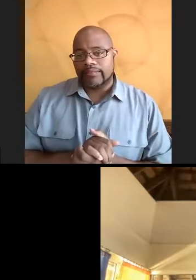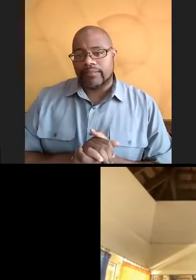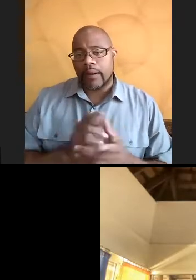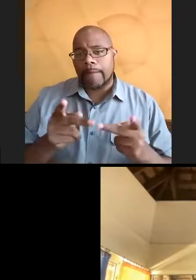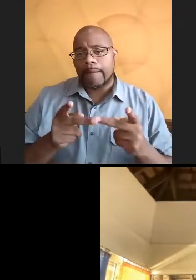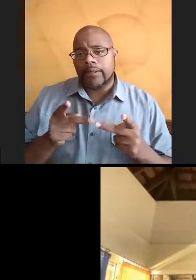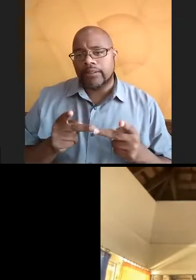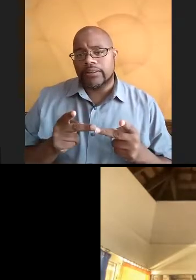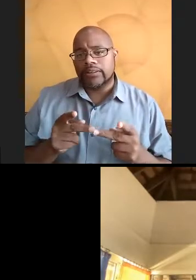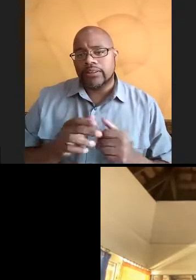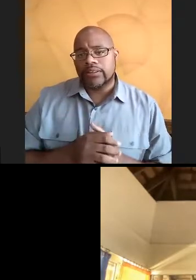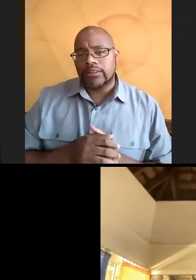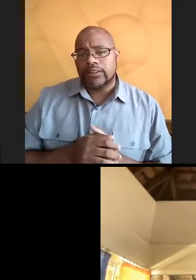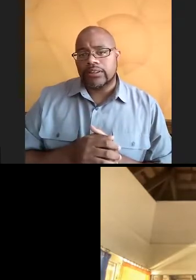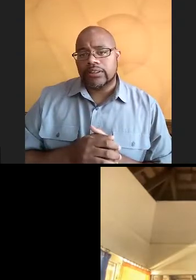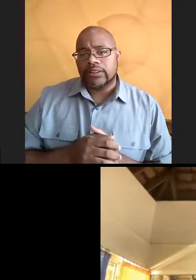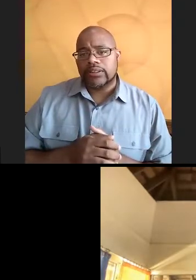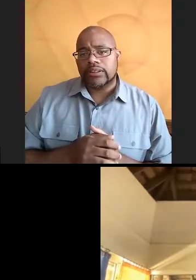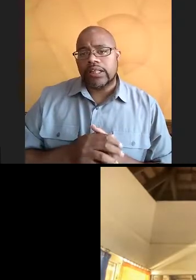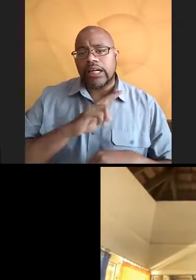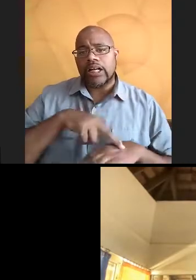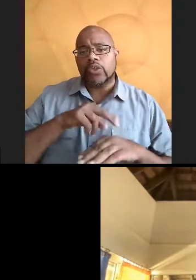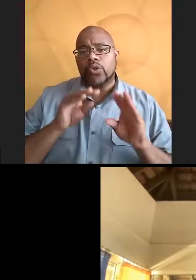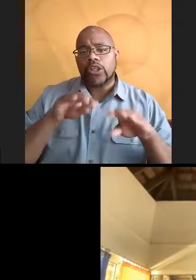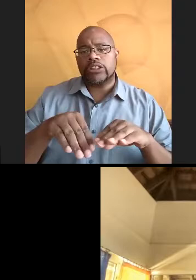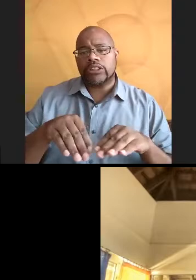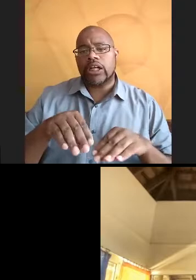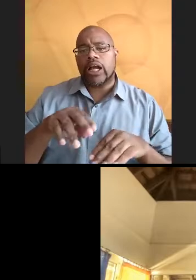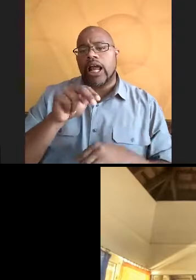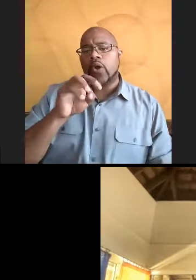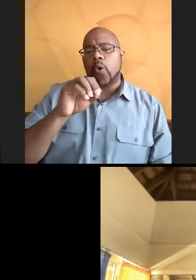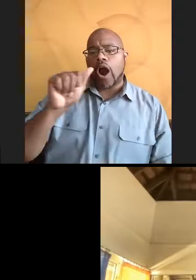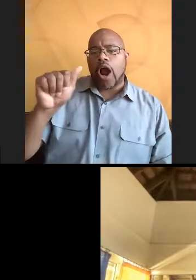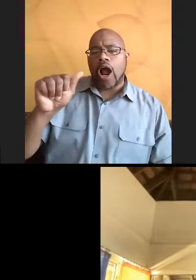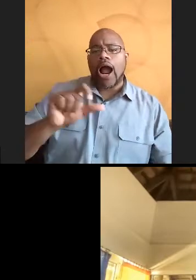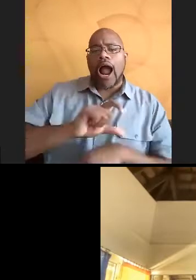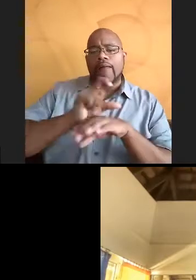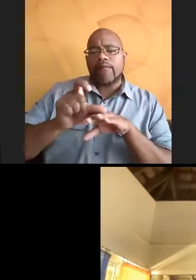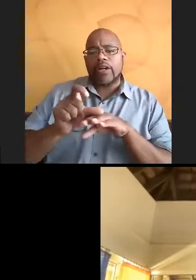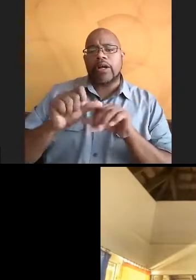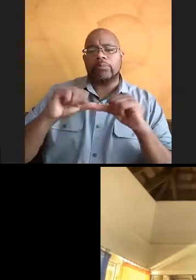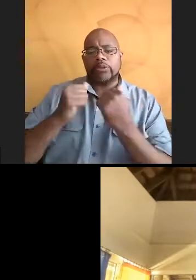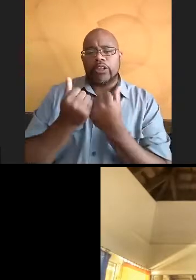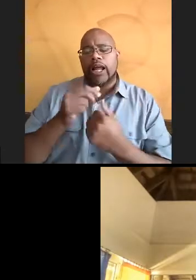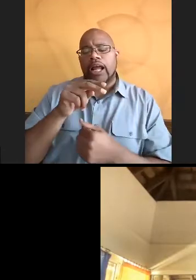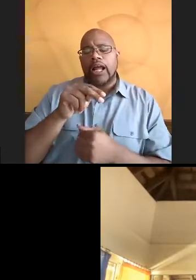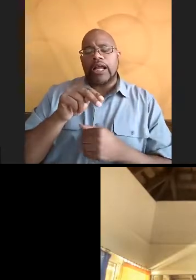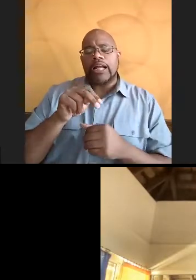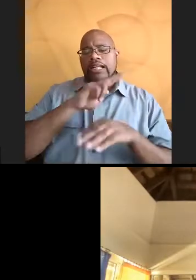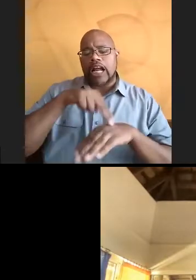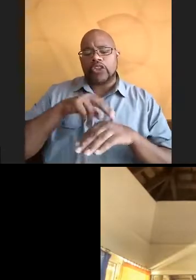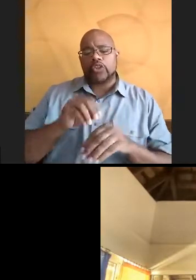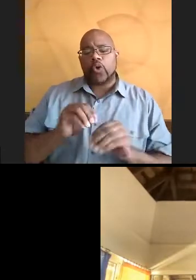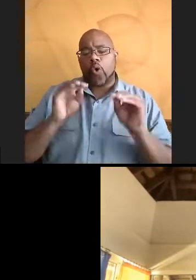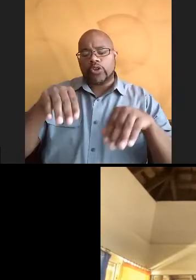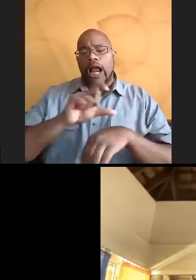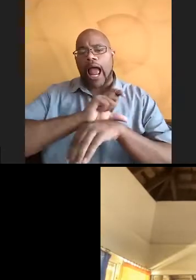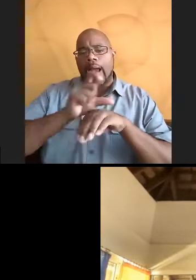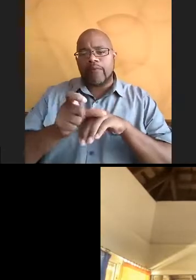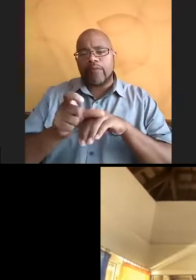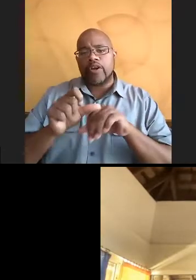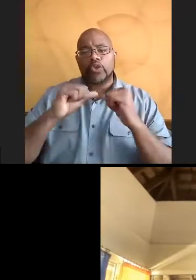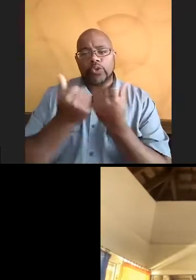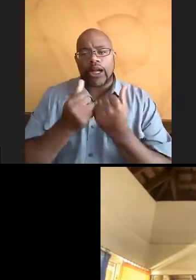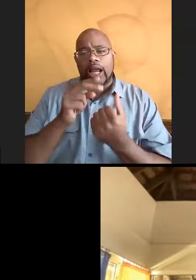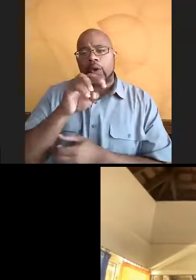like NOAA, the National Oceanic and Atmospheric Administration, they do a lot of like oceanography type research where they're